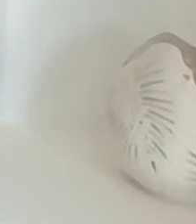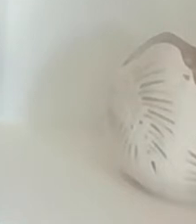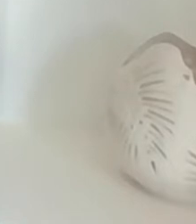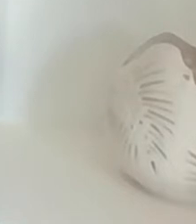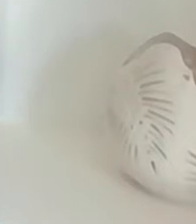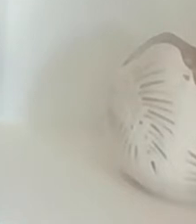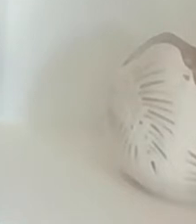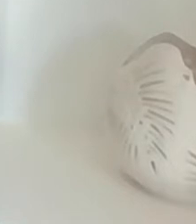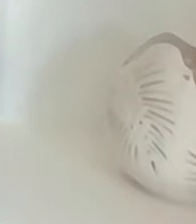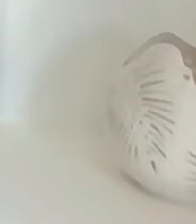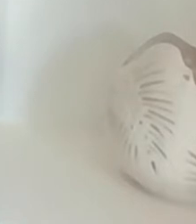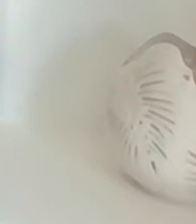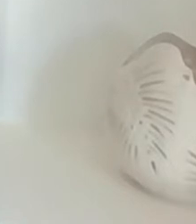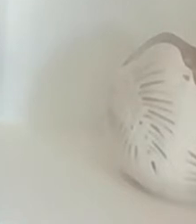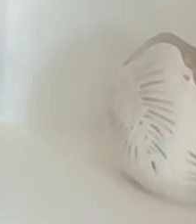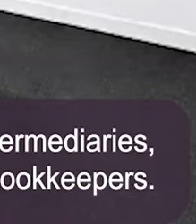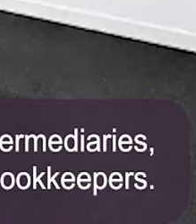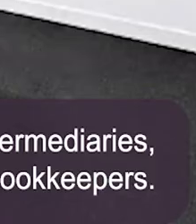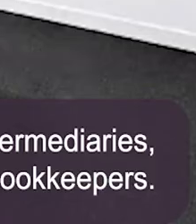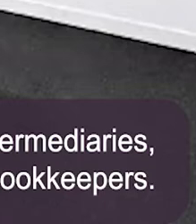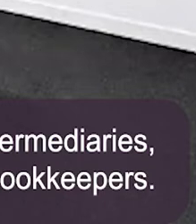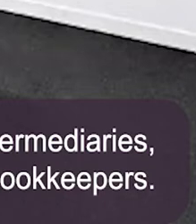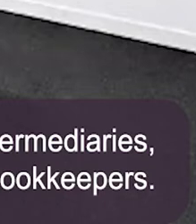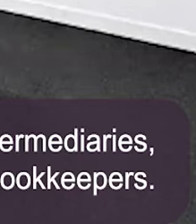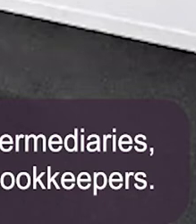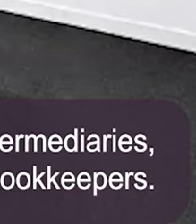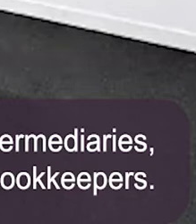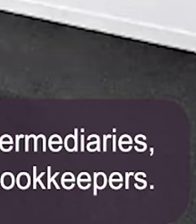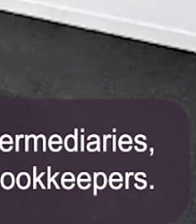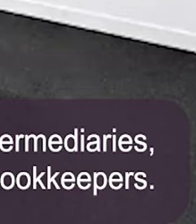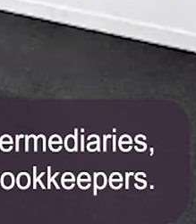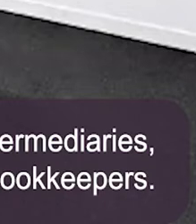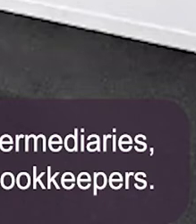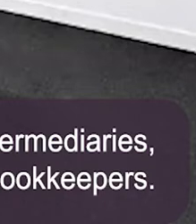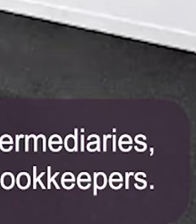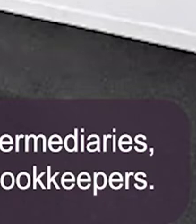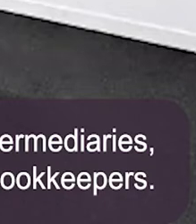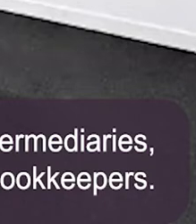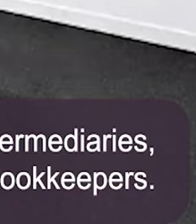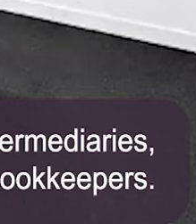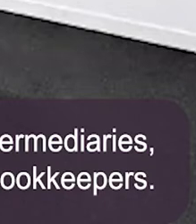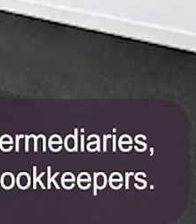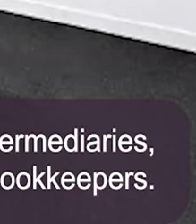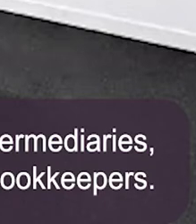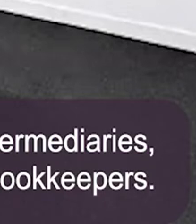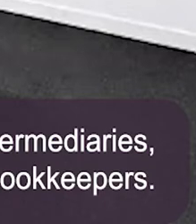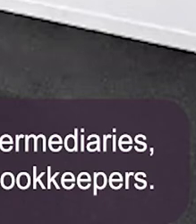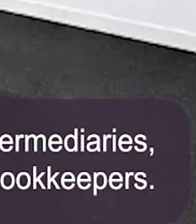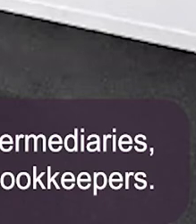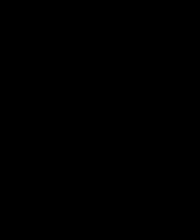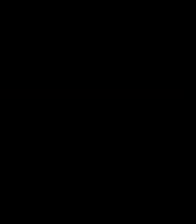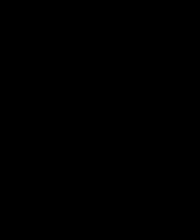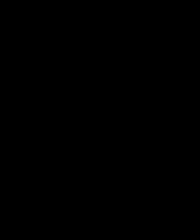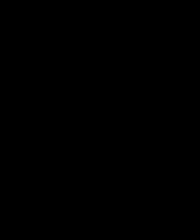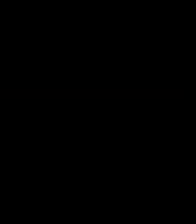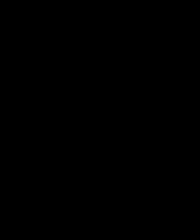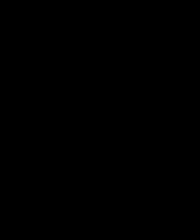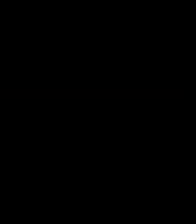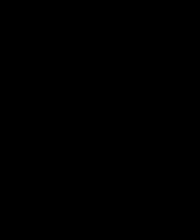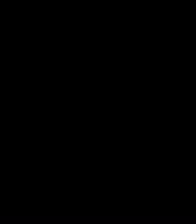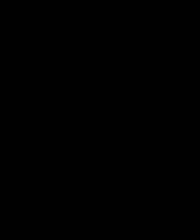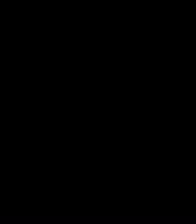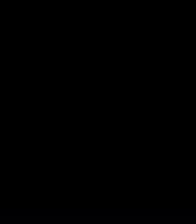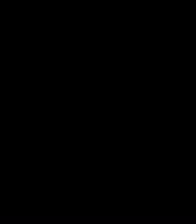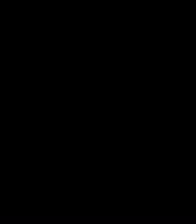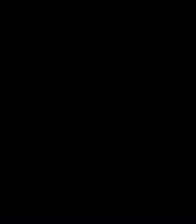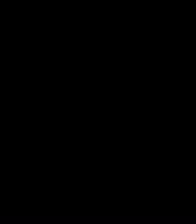also in relation to the unfair contracts legislation. On the path of community of intermediaries, that's BAS agents, bookkeepers. On behalf of the